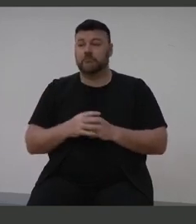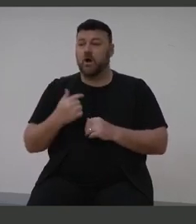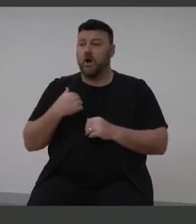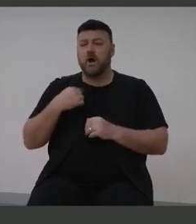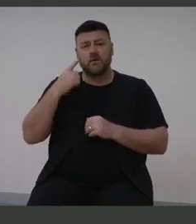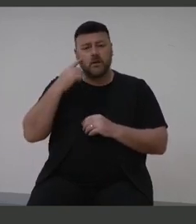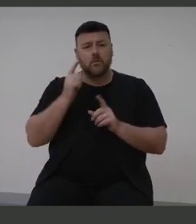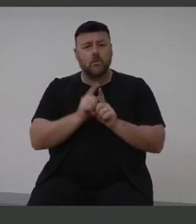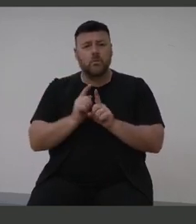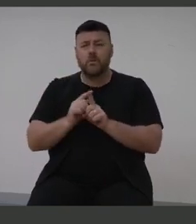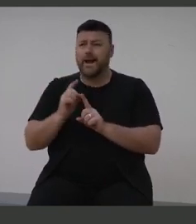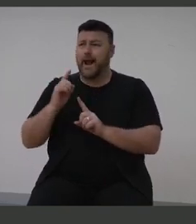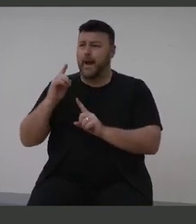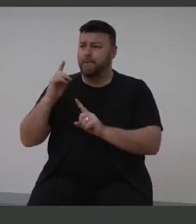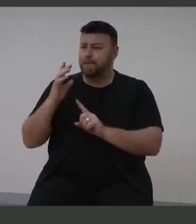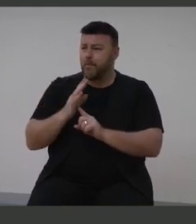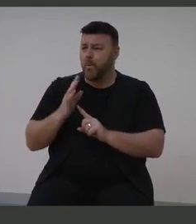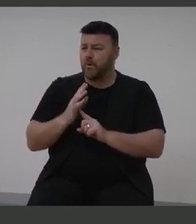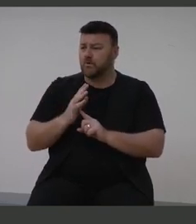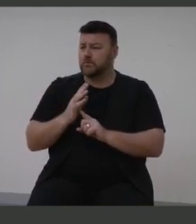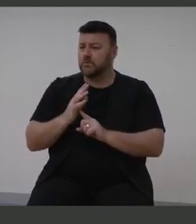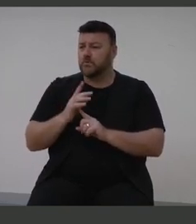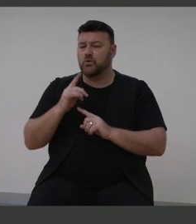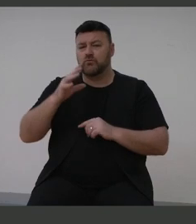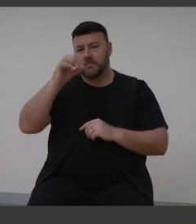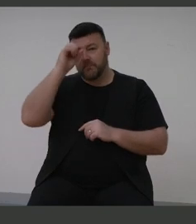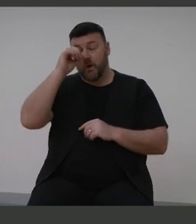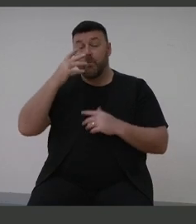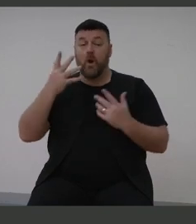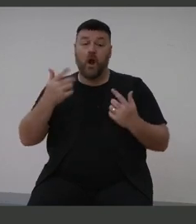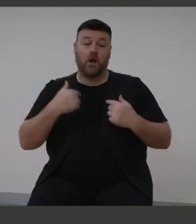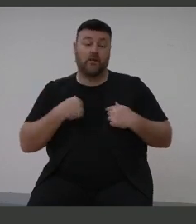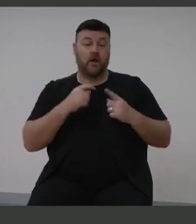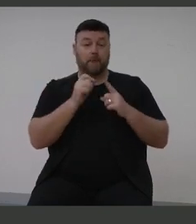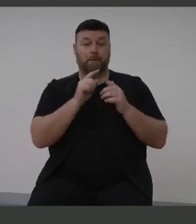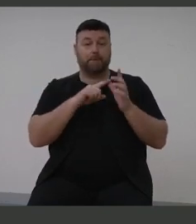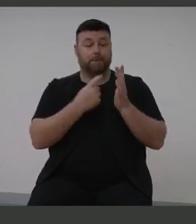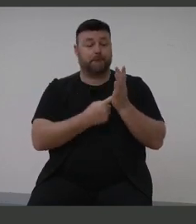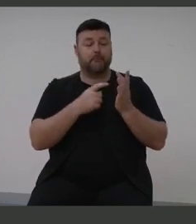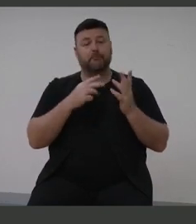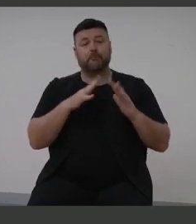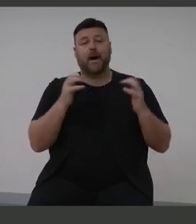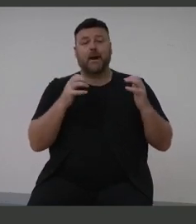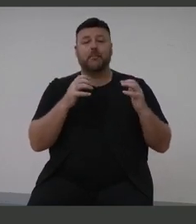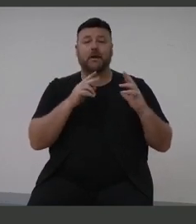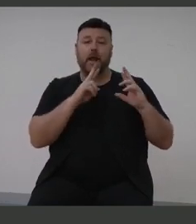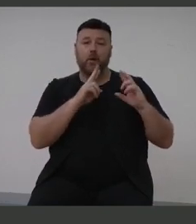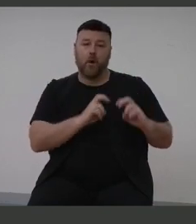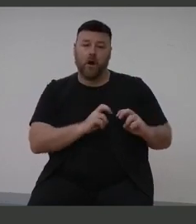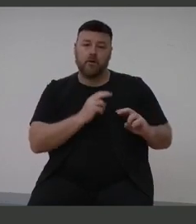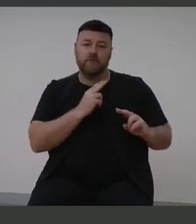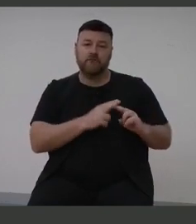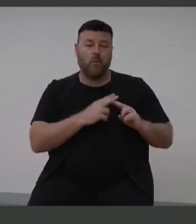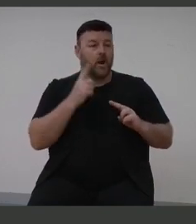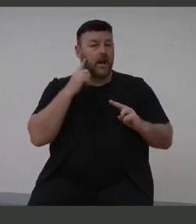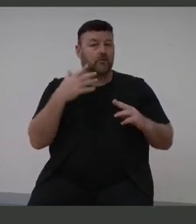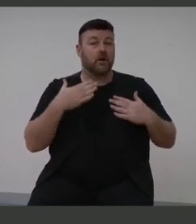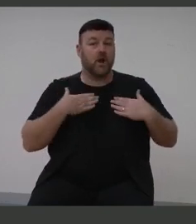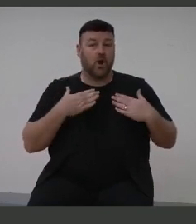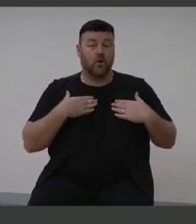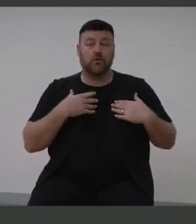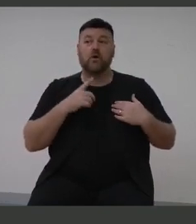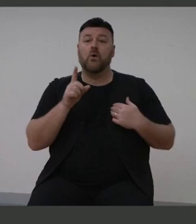we remember what probably disturbed me most about the parliamentary inquiry that we held into hearing health, and that is, frankly, the scandalous